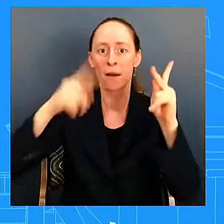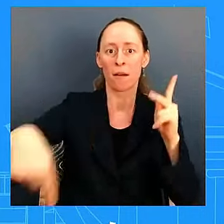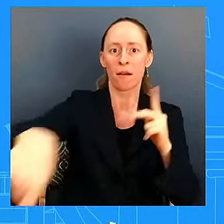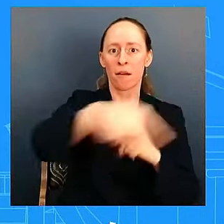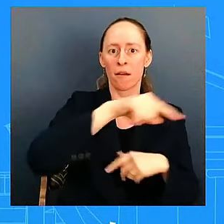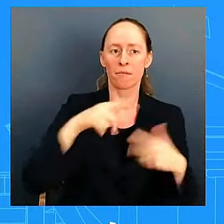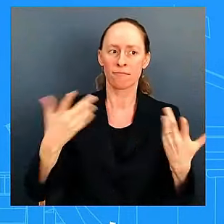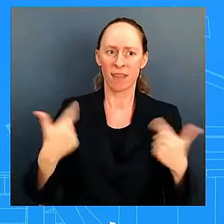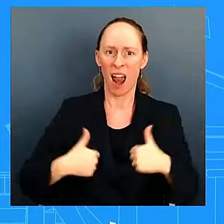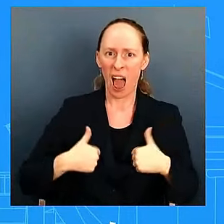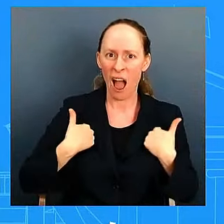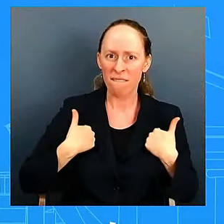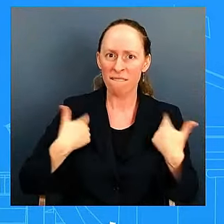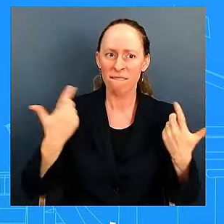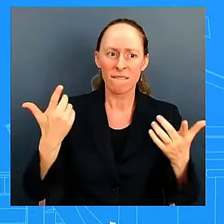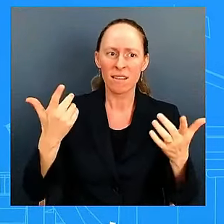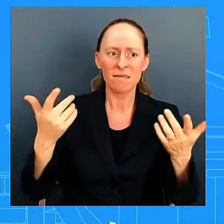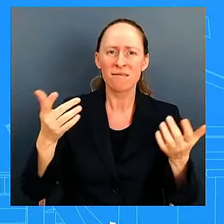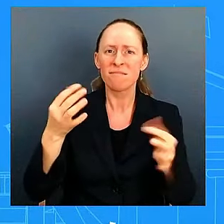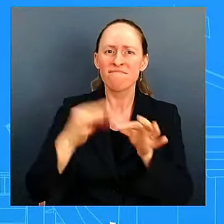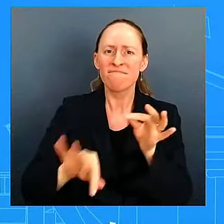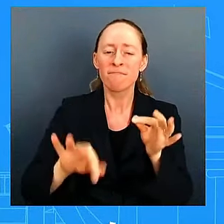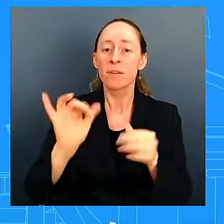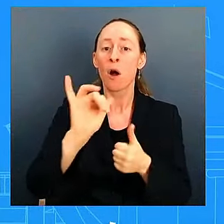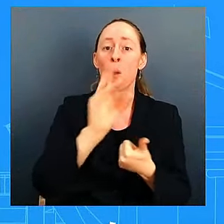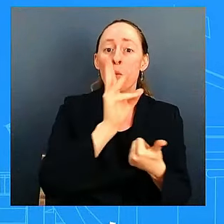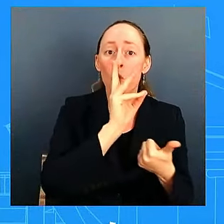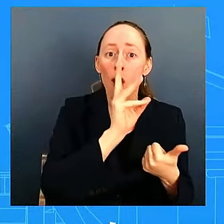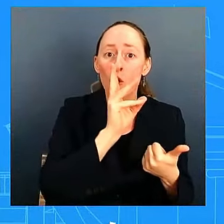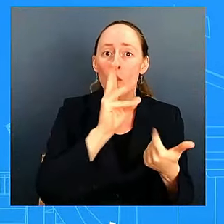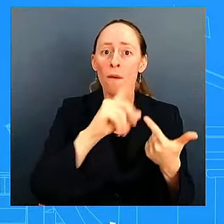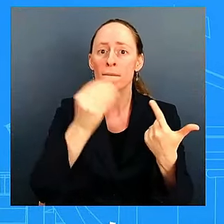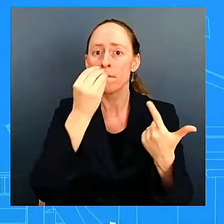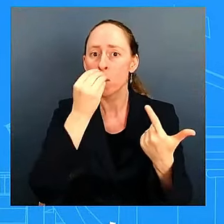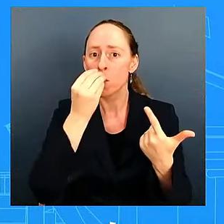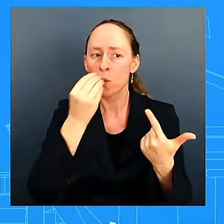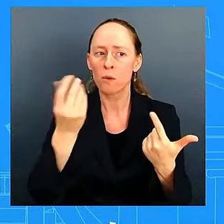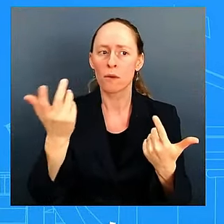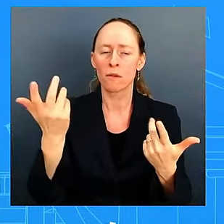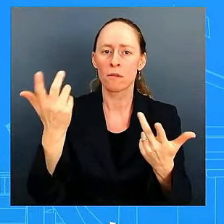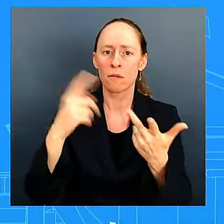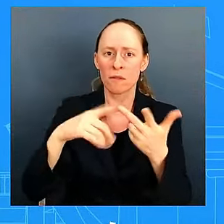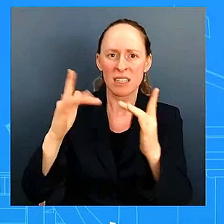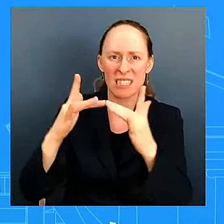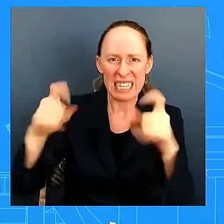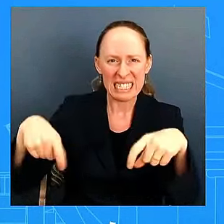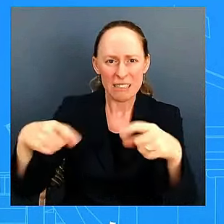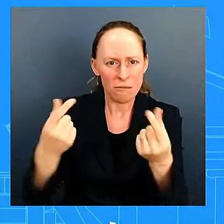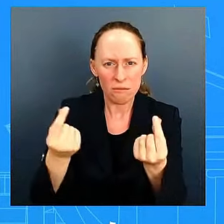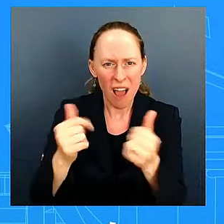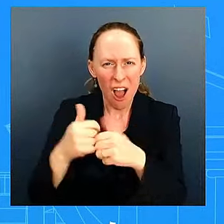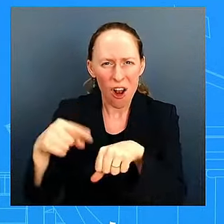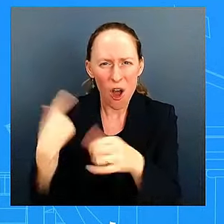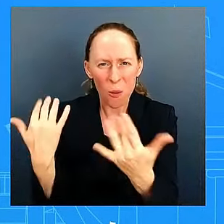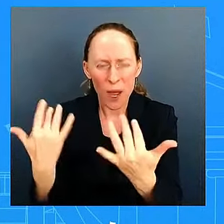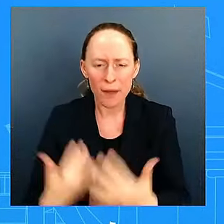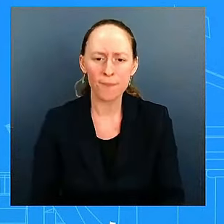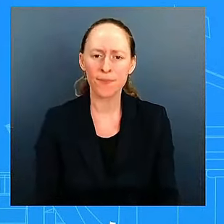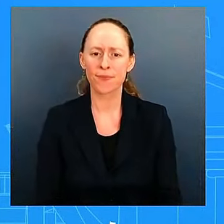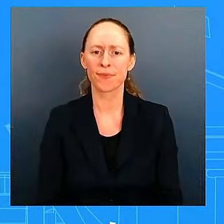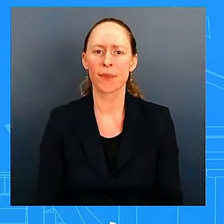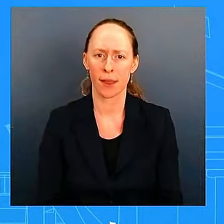provide that for them well we're moving now to get food and water medical supplies and other essential